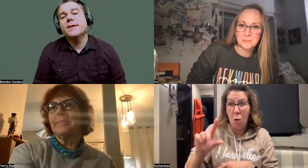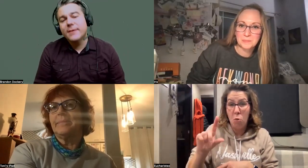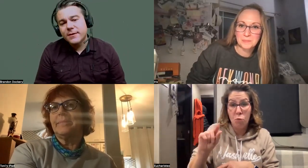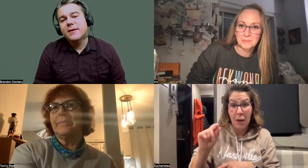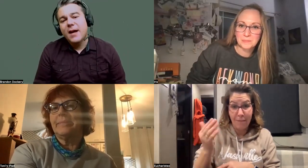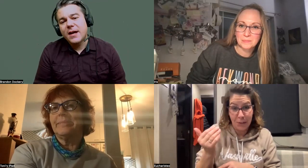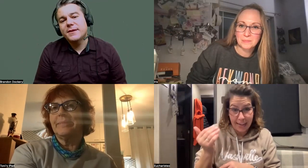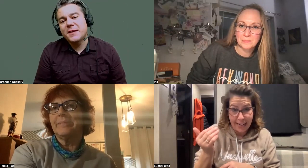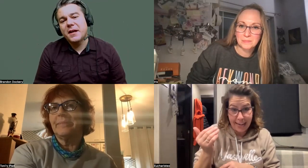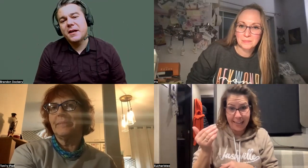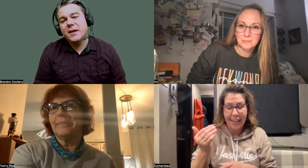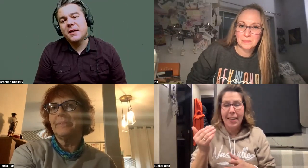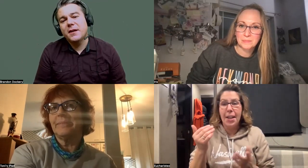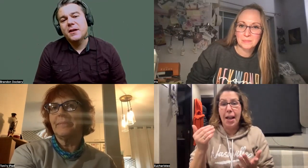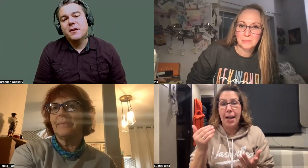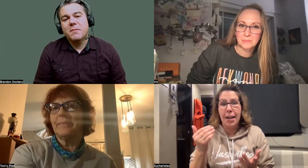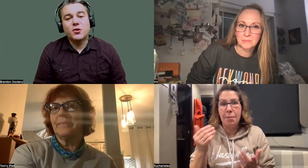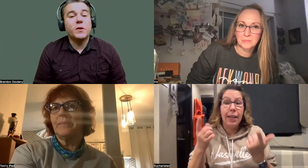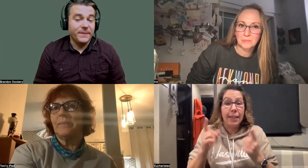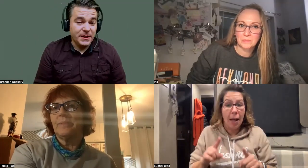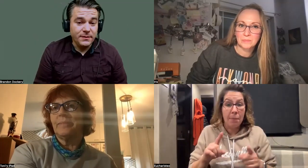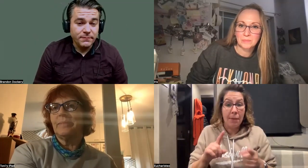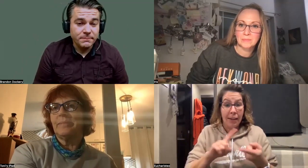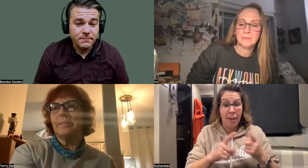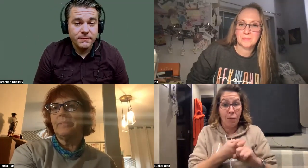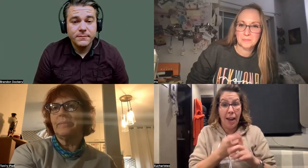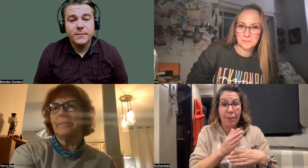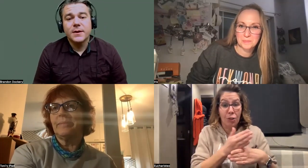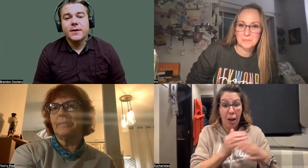I'd say, about 2015.